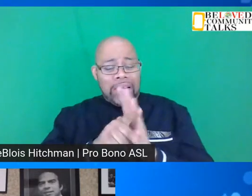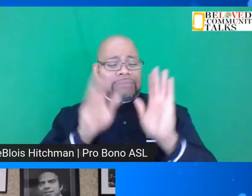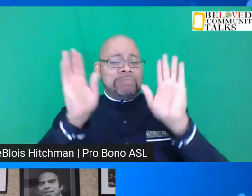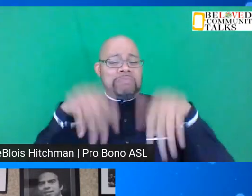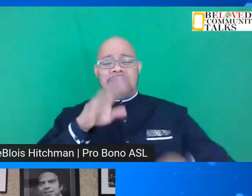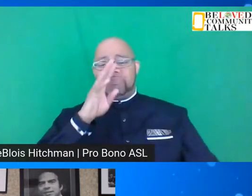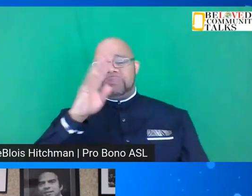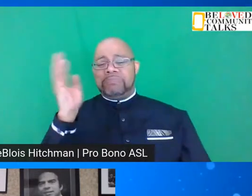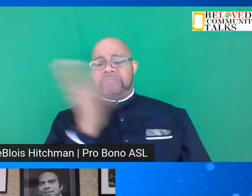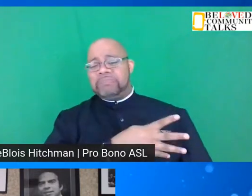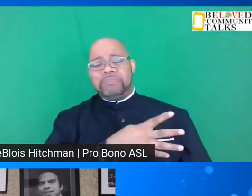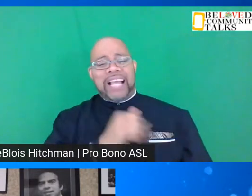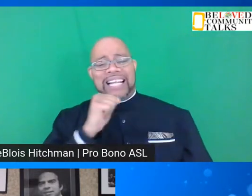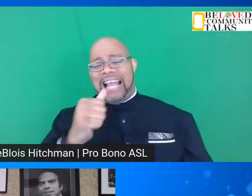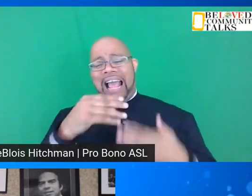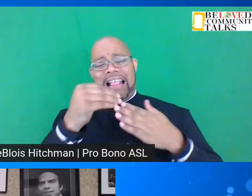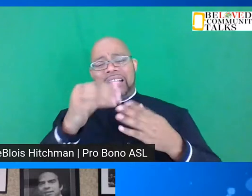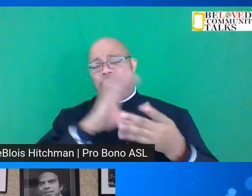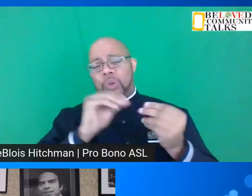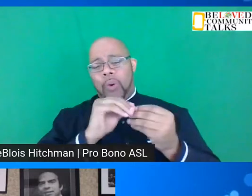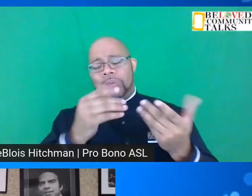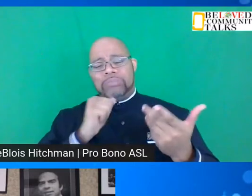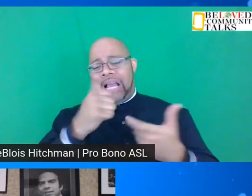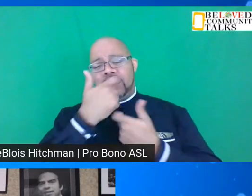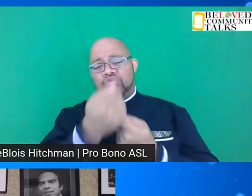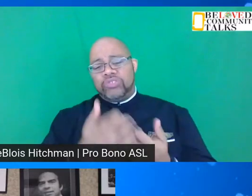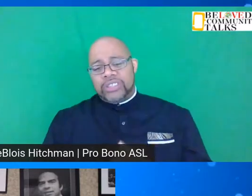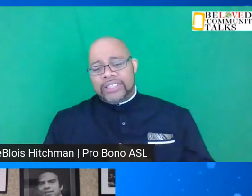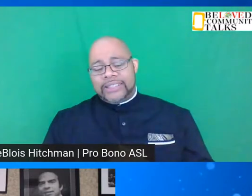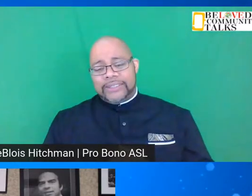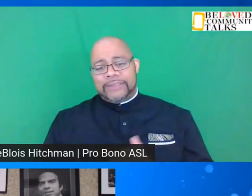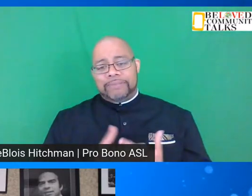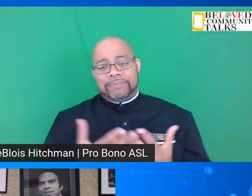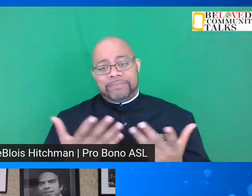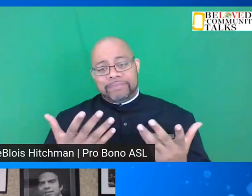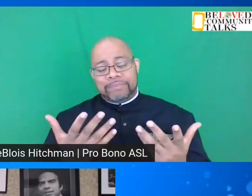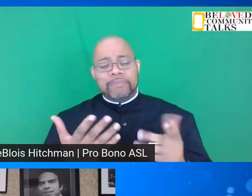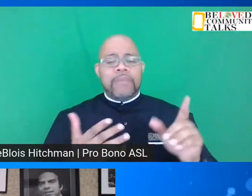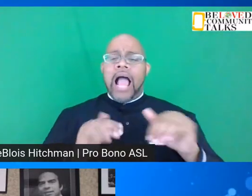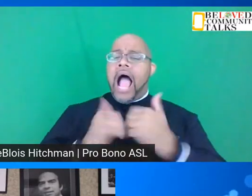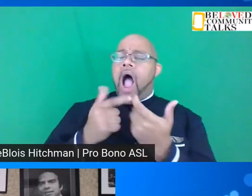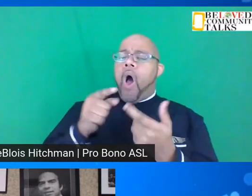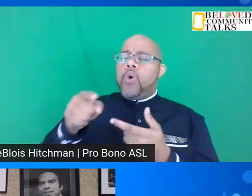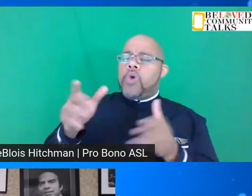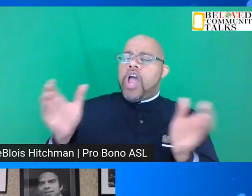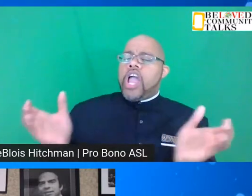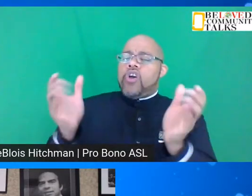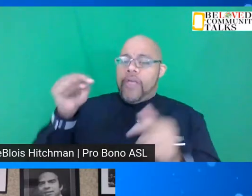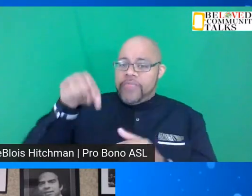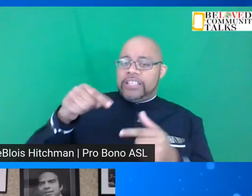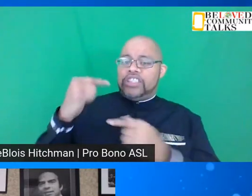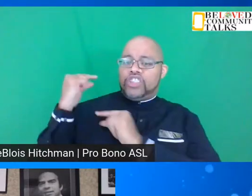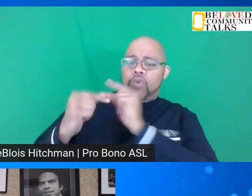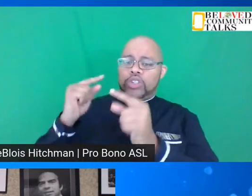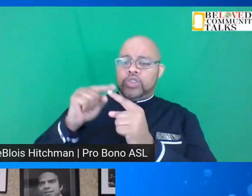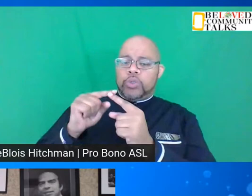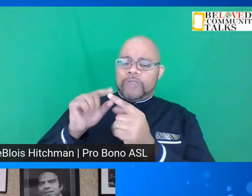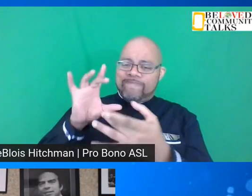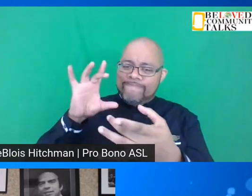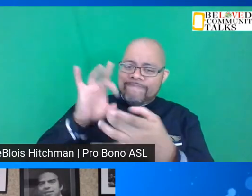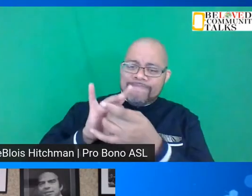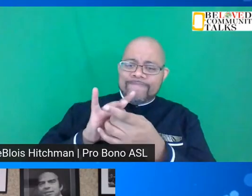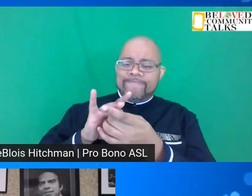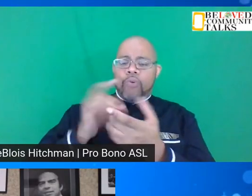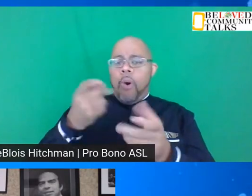It's not a lead story. Yeah. Yeah. Yeah. How would you encourage this generation to tap into or to